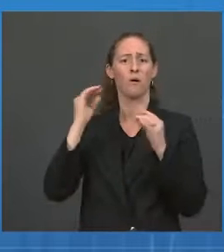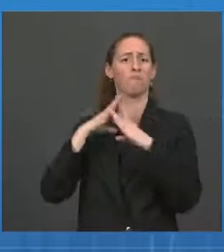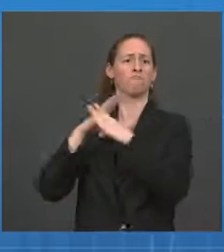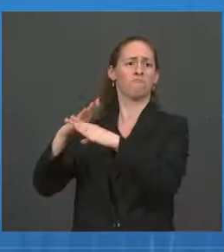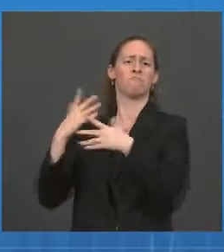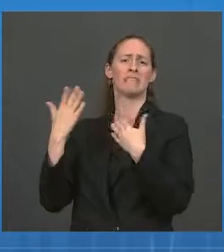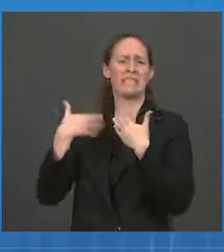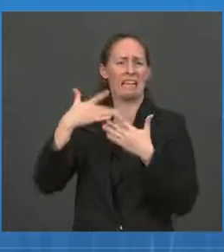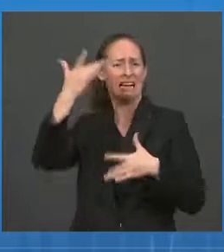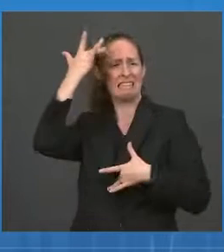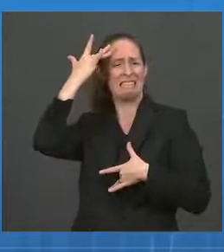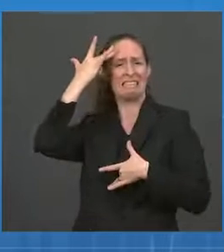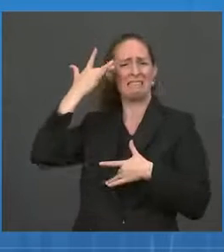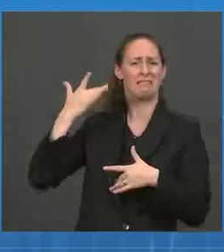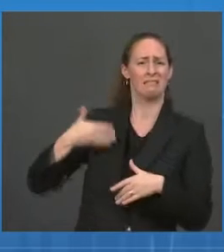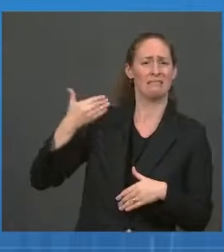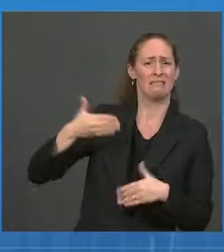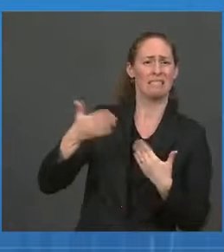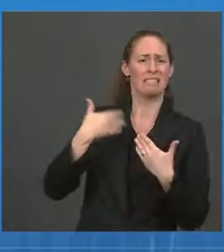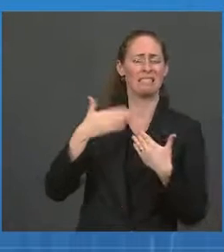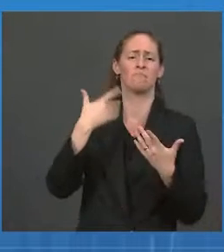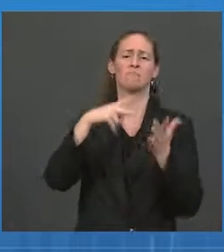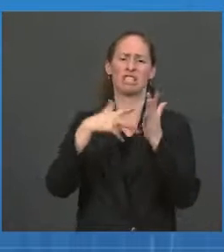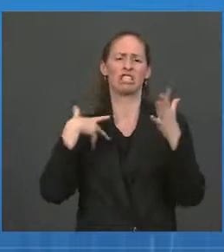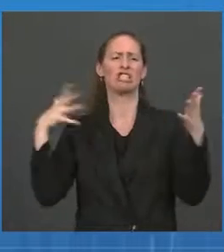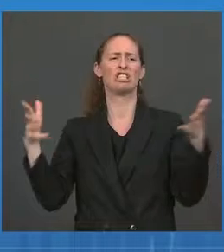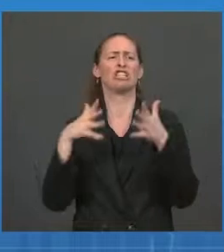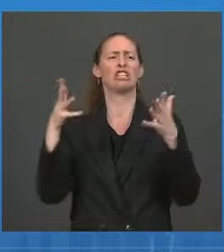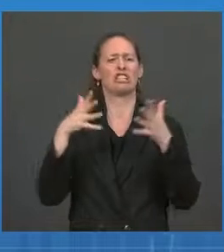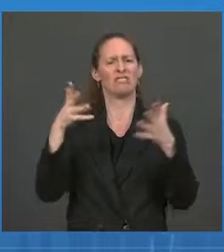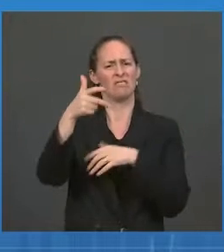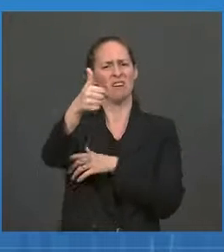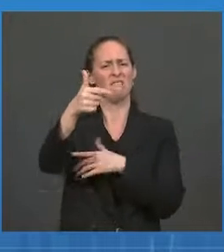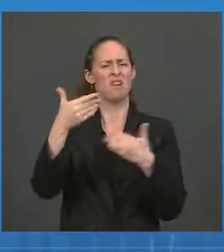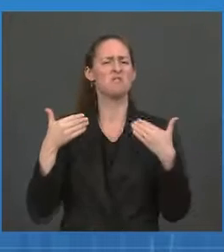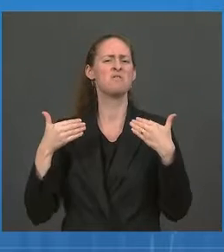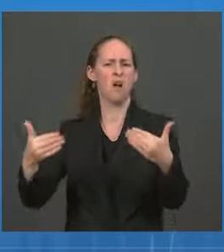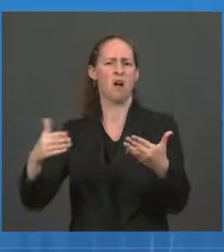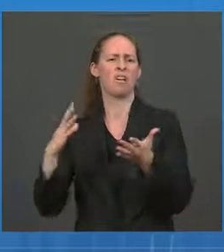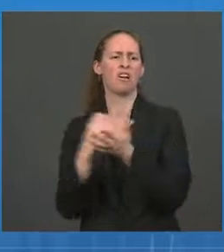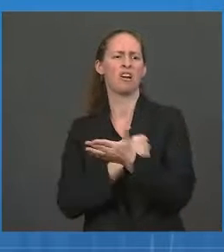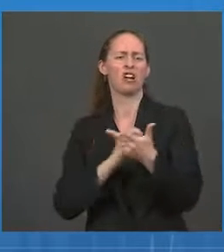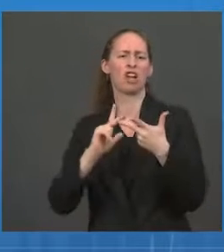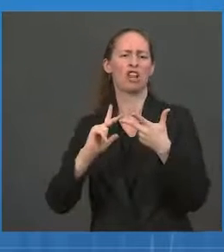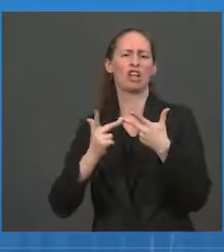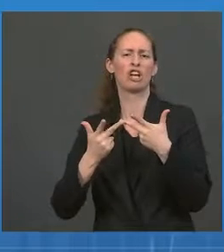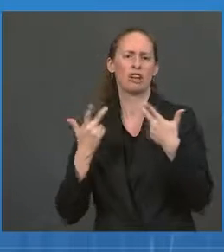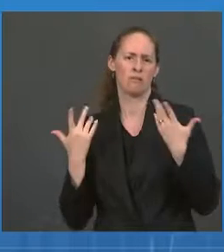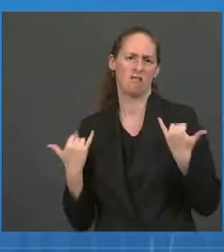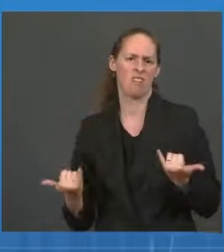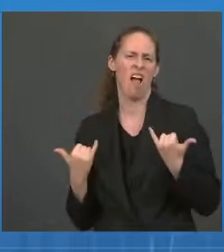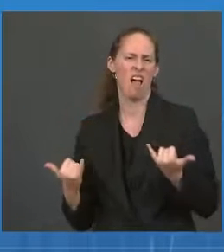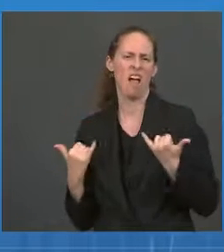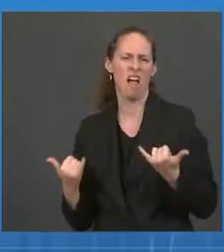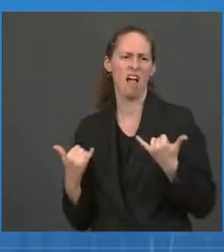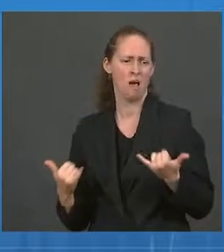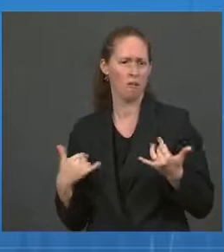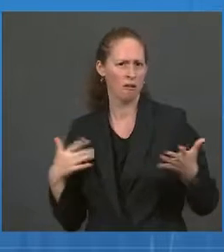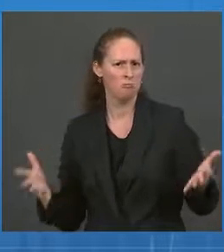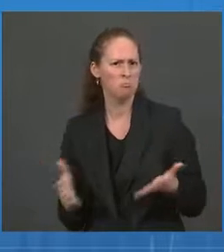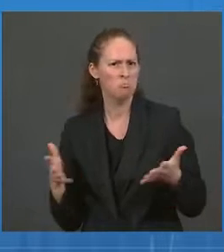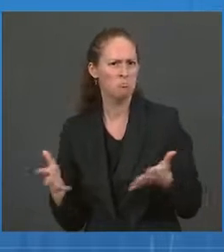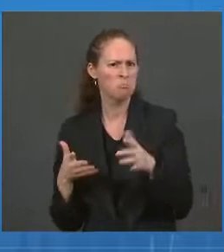were severely immunocompromised to go and get a third dose. So some of these are actually expected and, in fact, indicated.